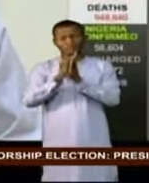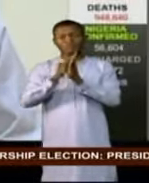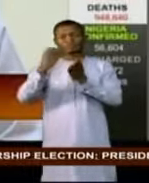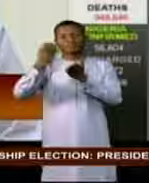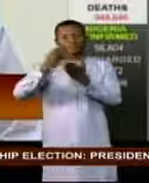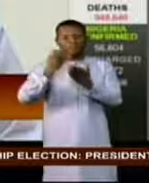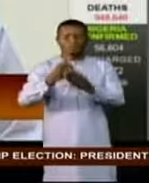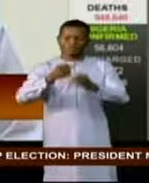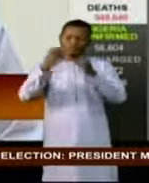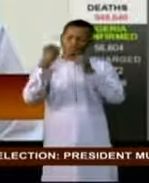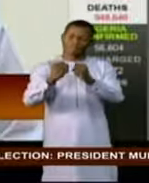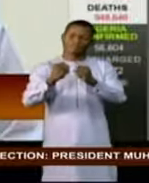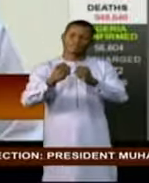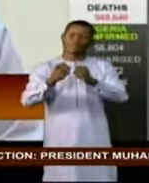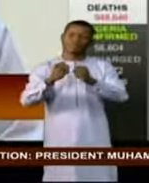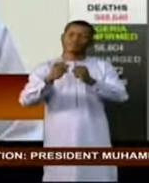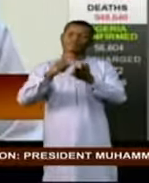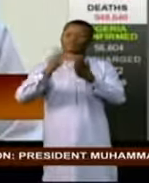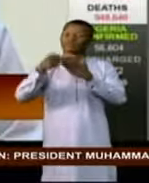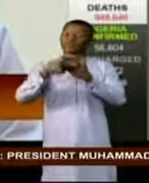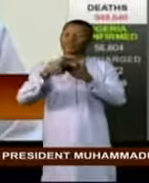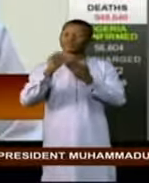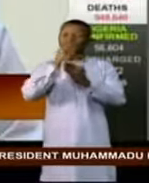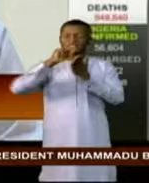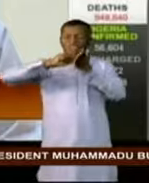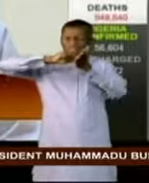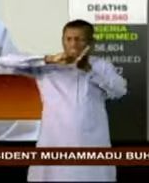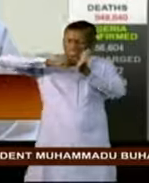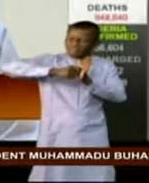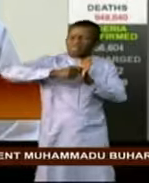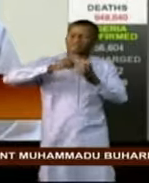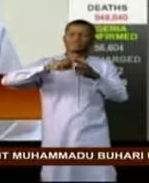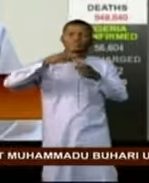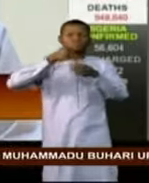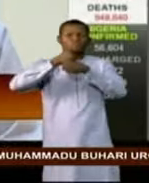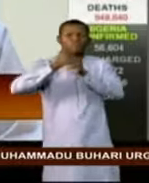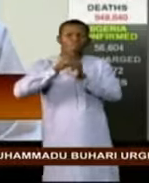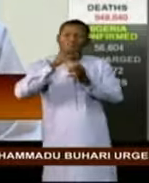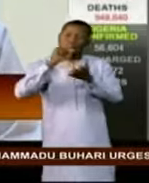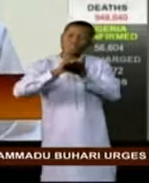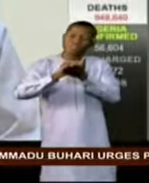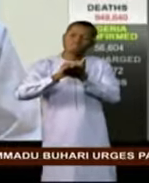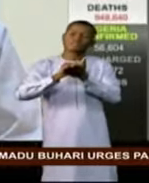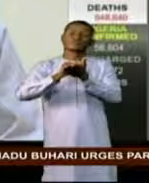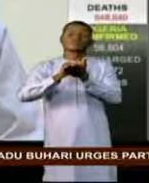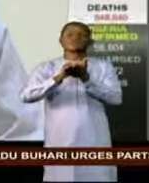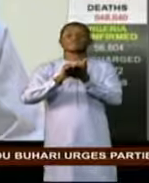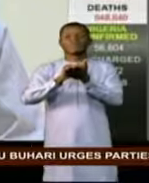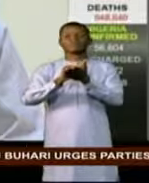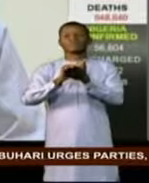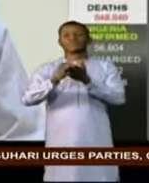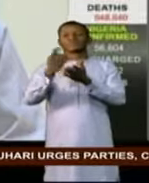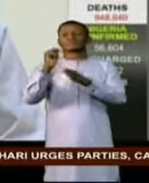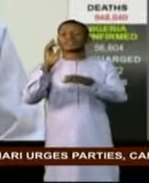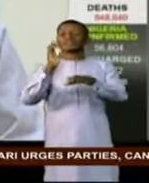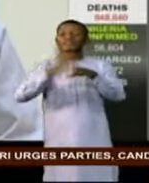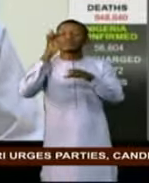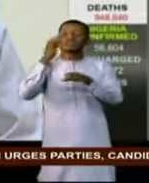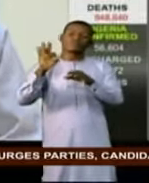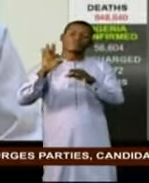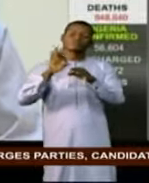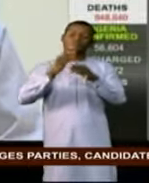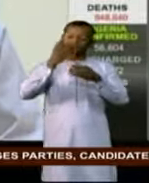program is key, you know, to ensuring that the effects of the pandemic